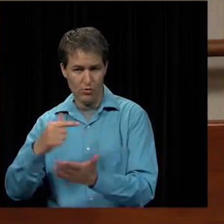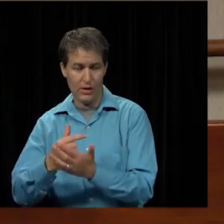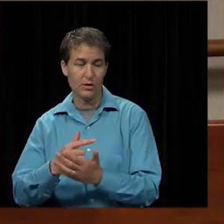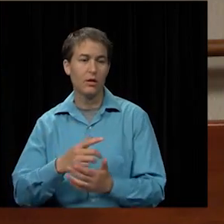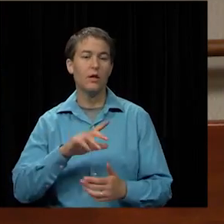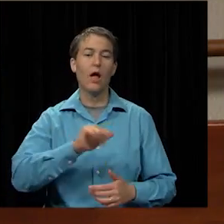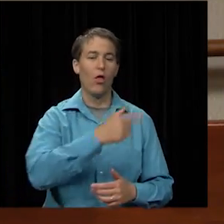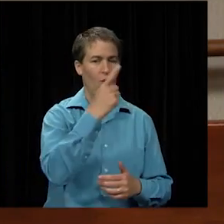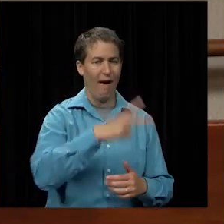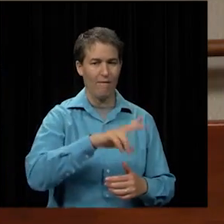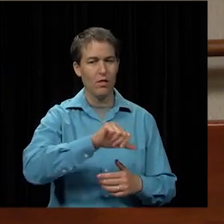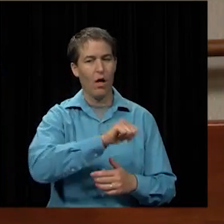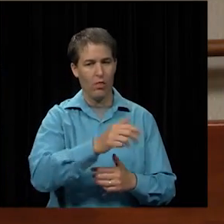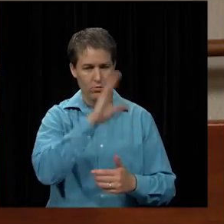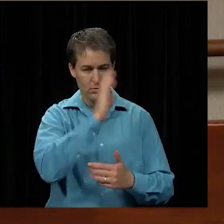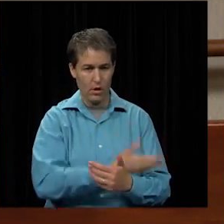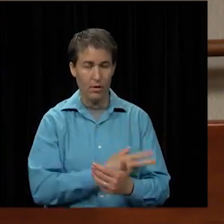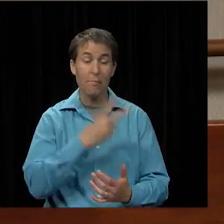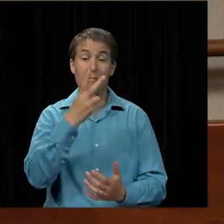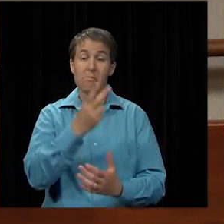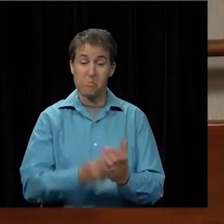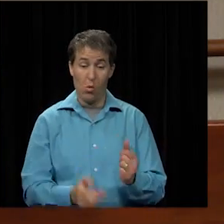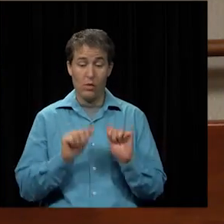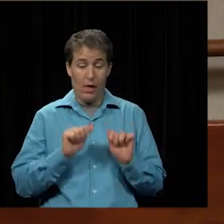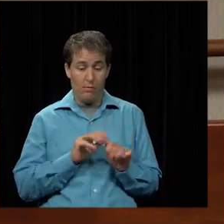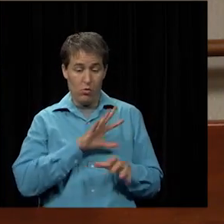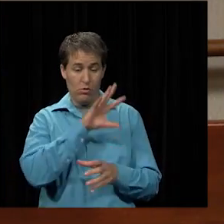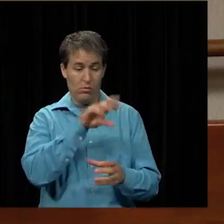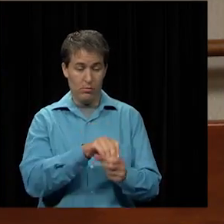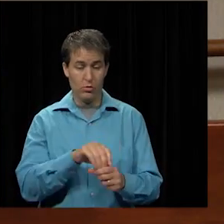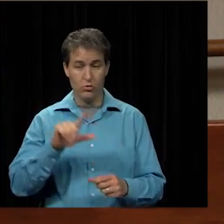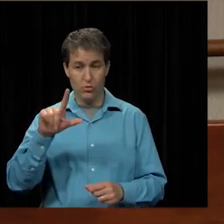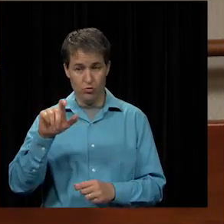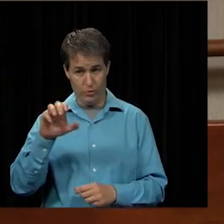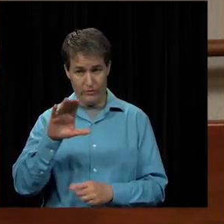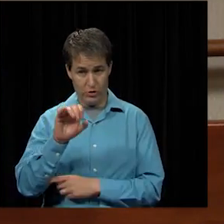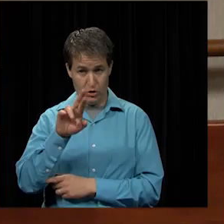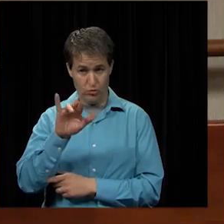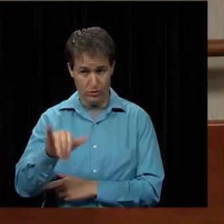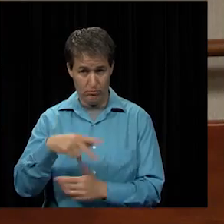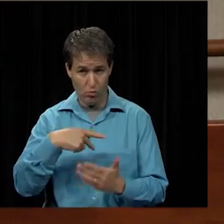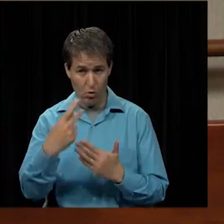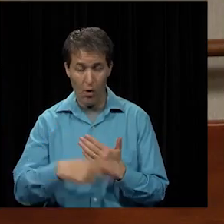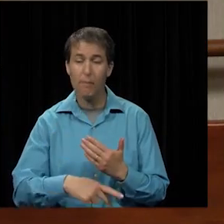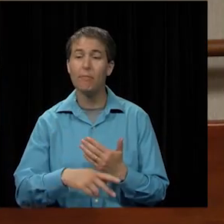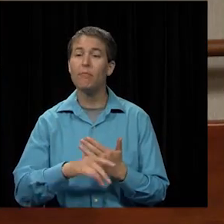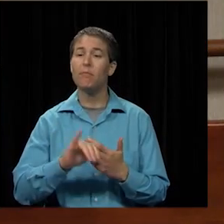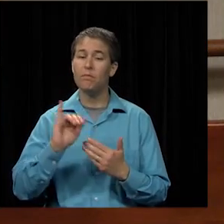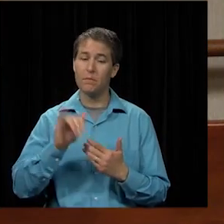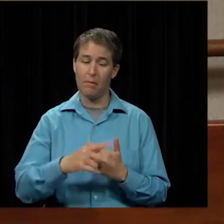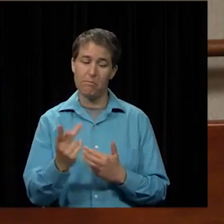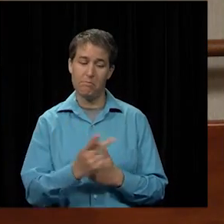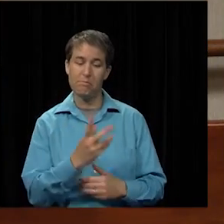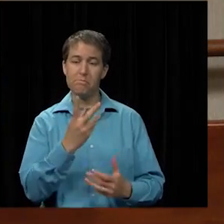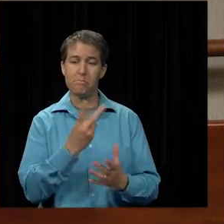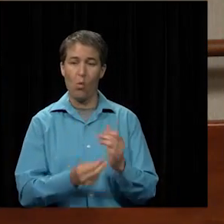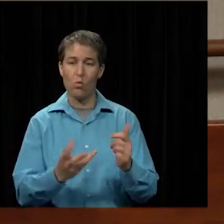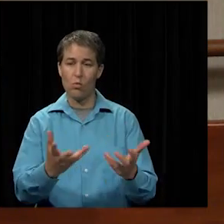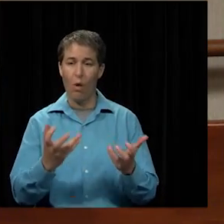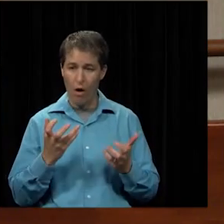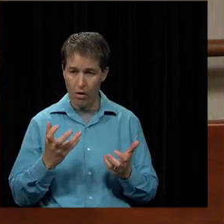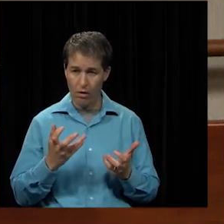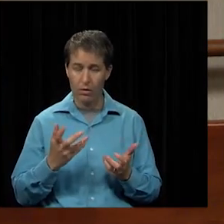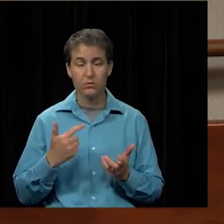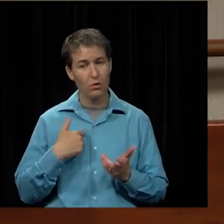my other sons. But they both were able to participate in the 21st century programs like they had wanted. So to be